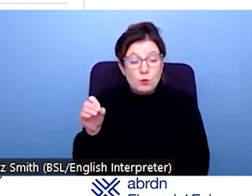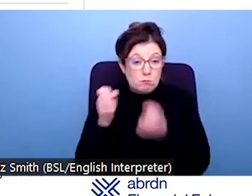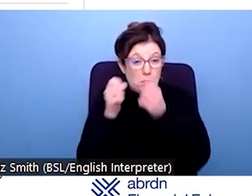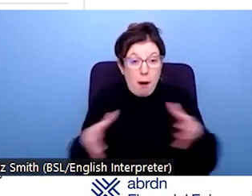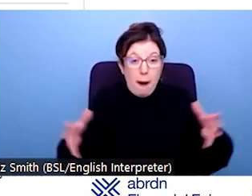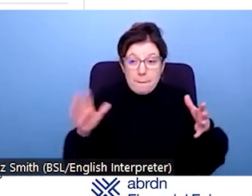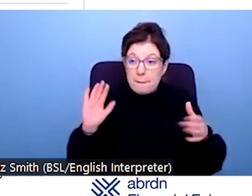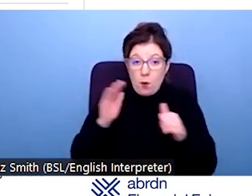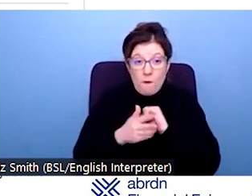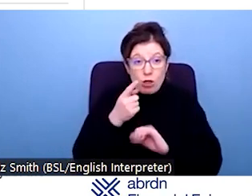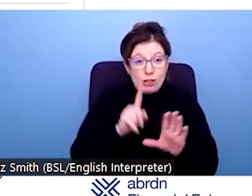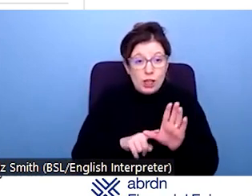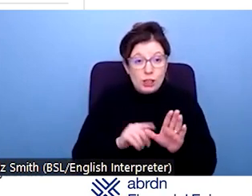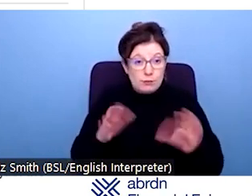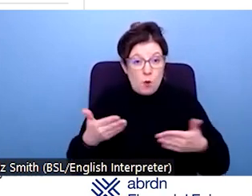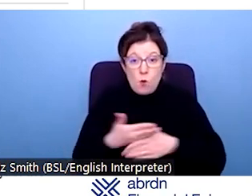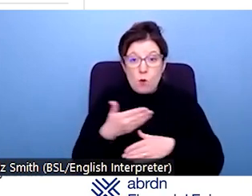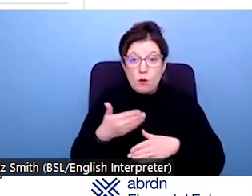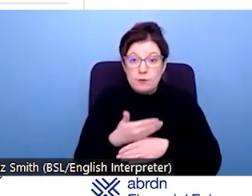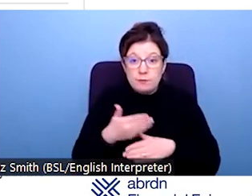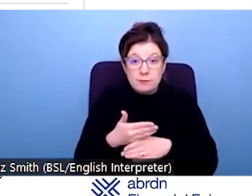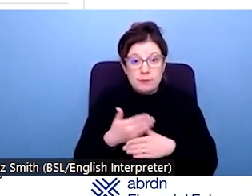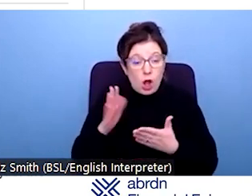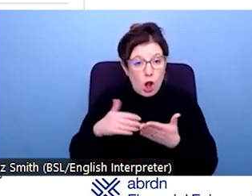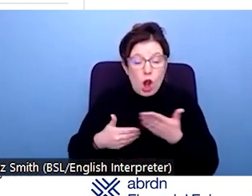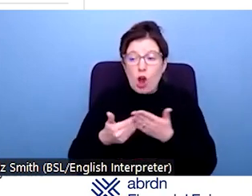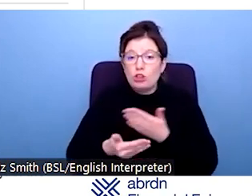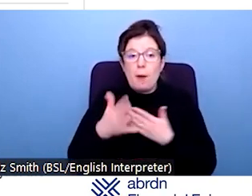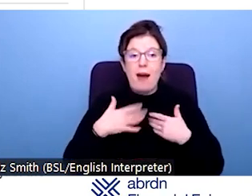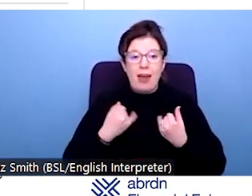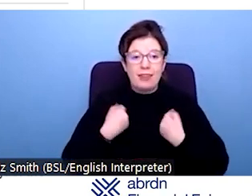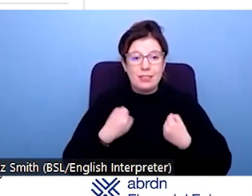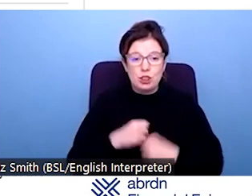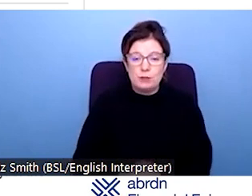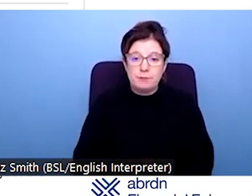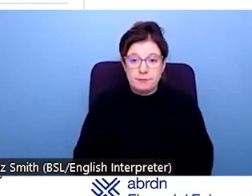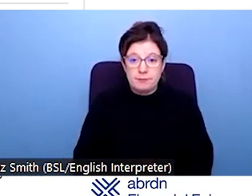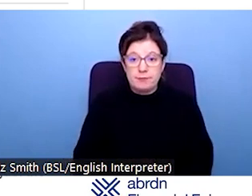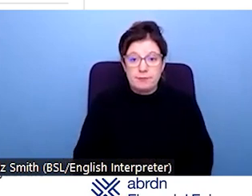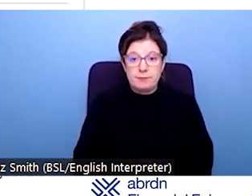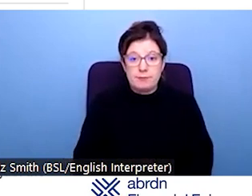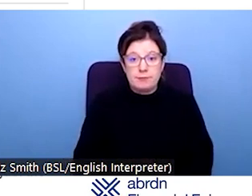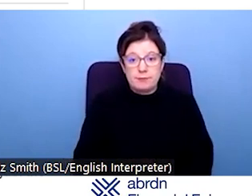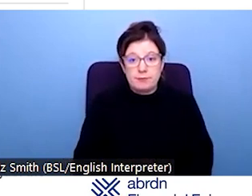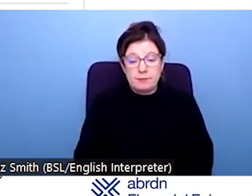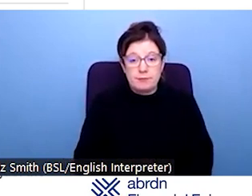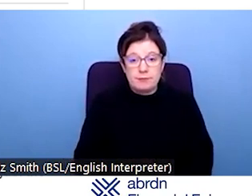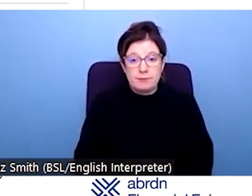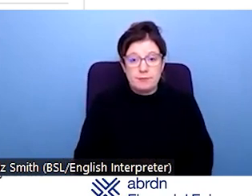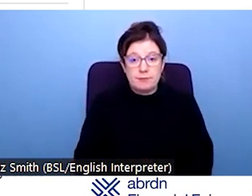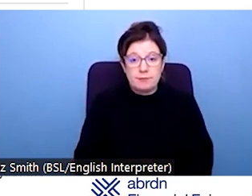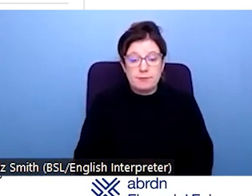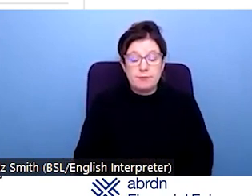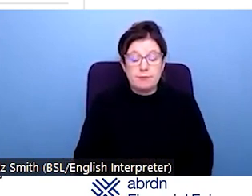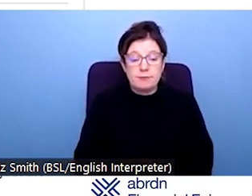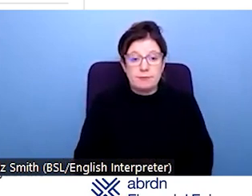been out of work for three or more years and have long term health conditions. And alongside this, actually, we've also seen quite a worrying growth in a